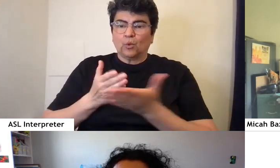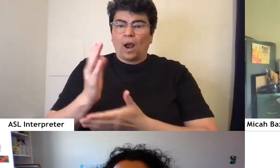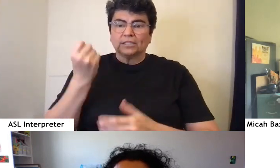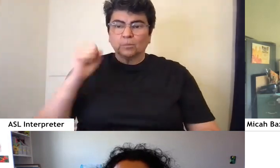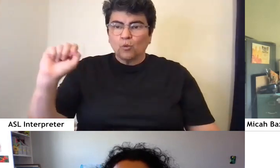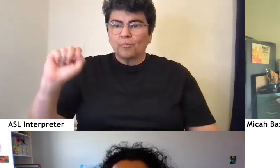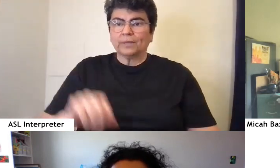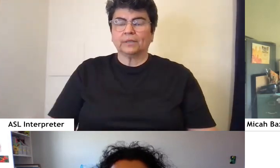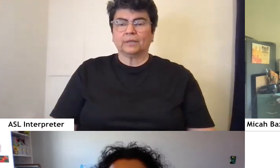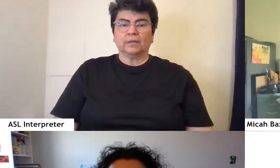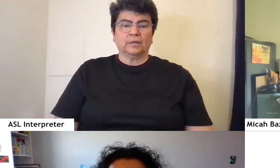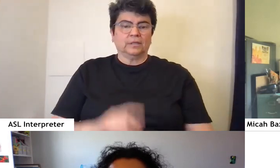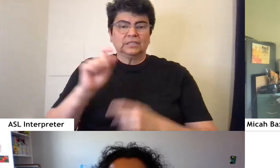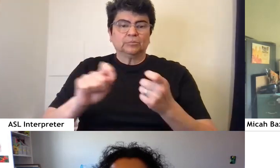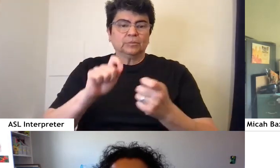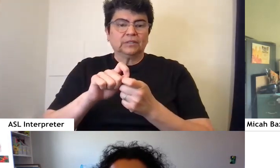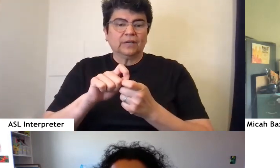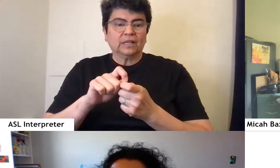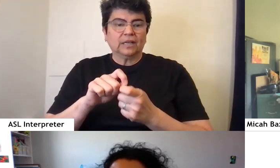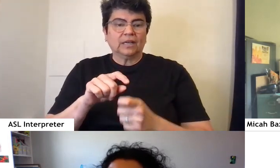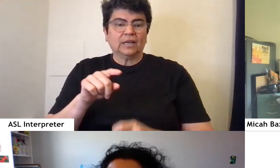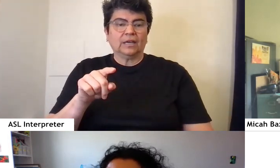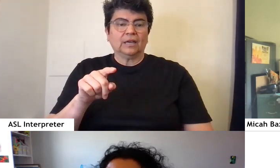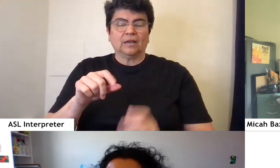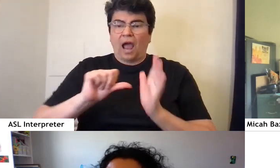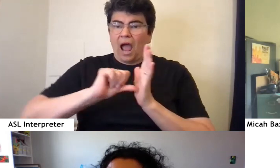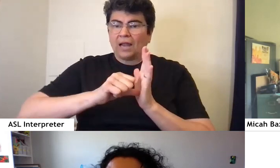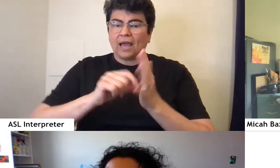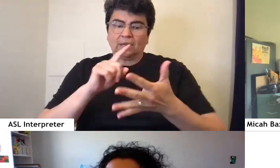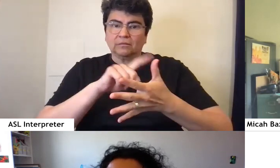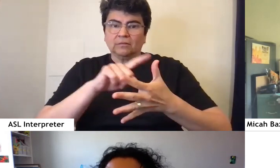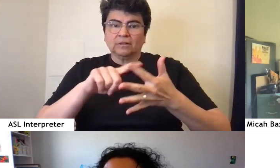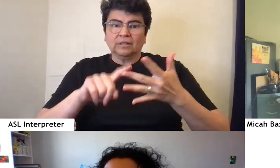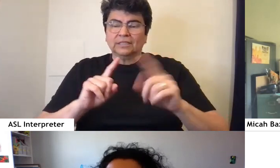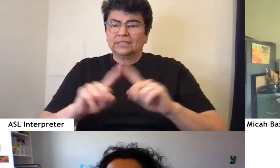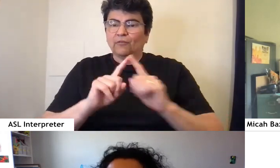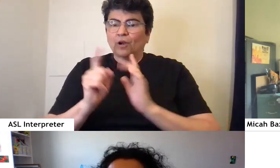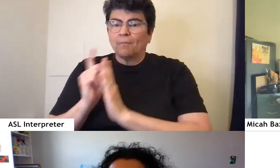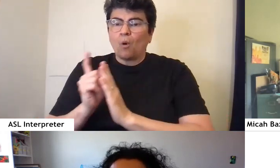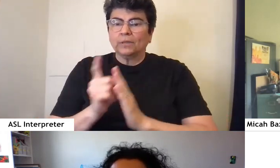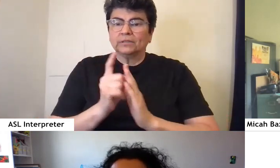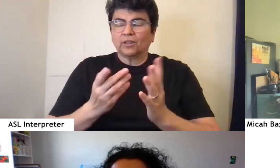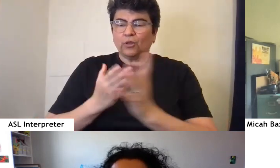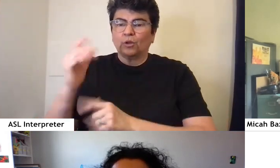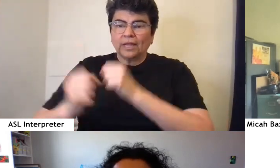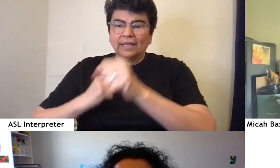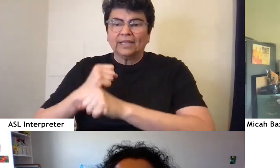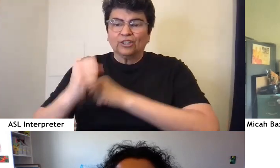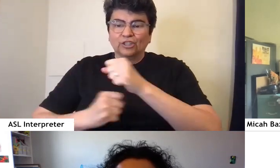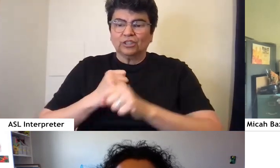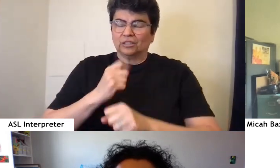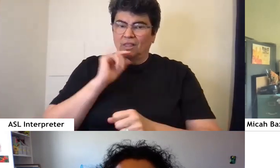specifically highlighting moments through the years, through the decades that have been central